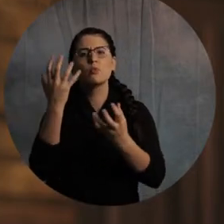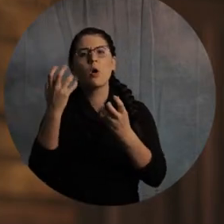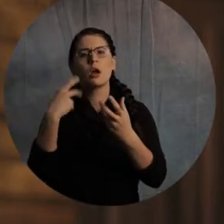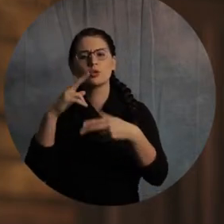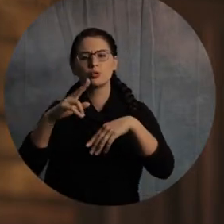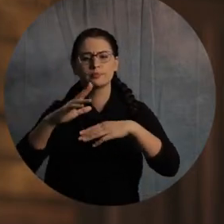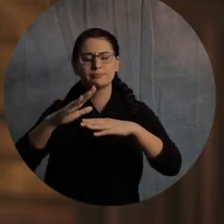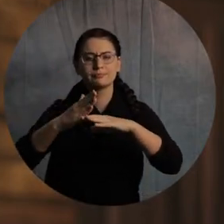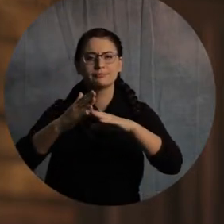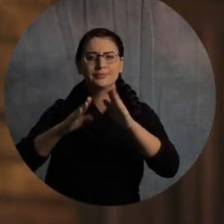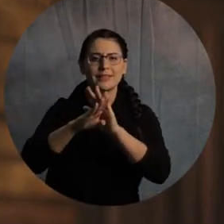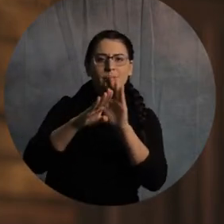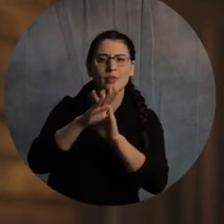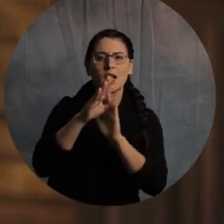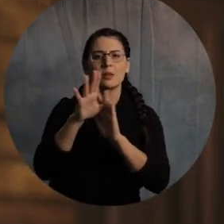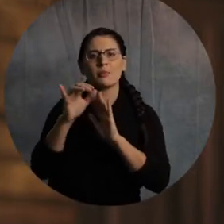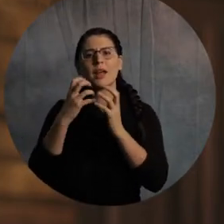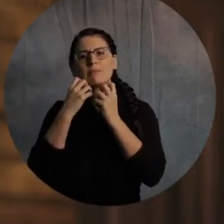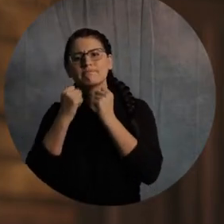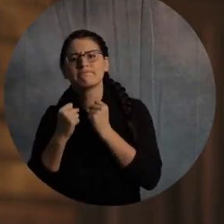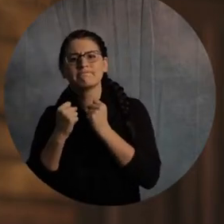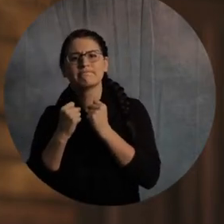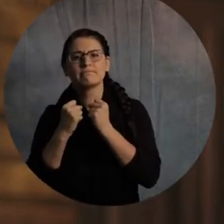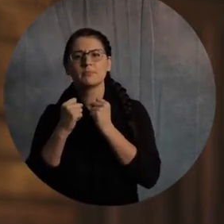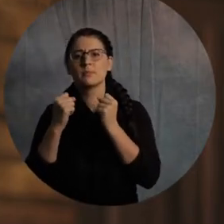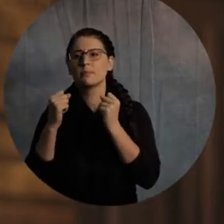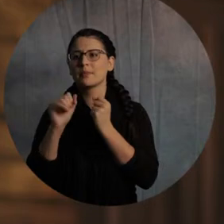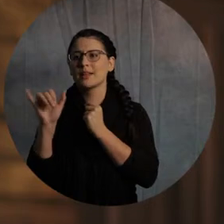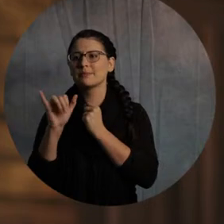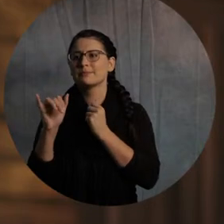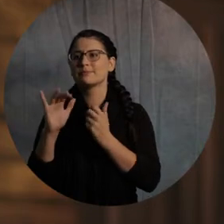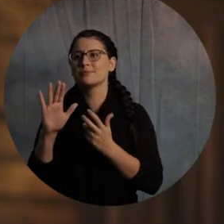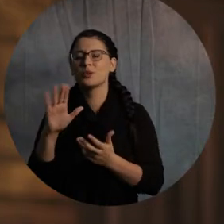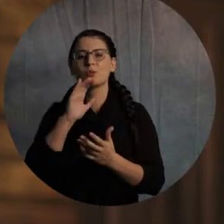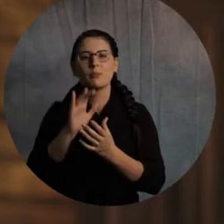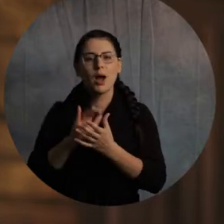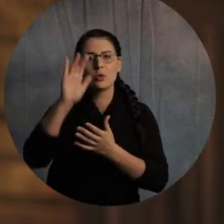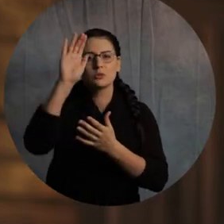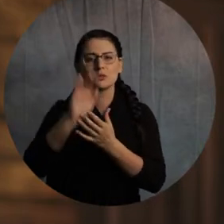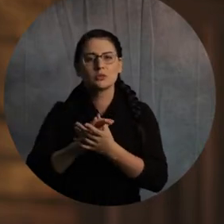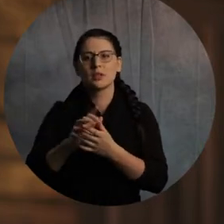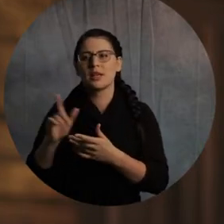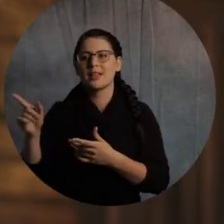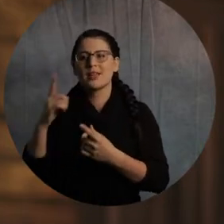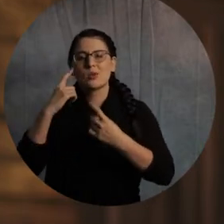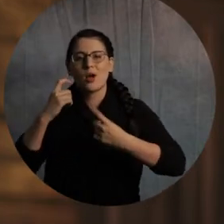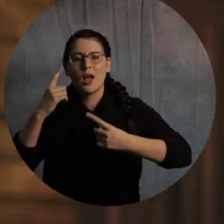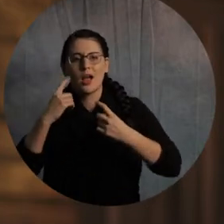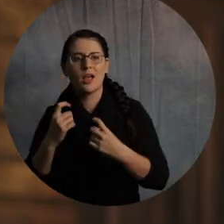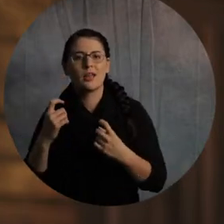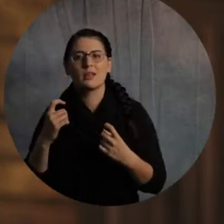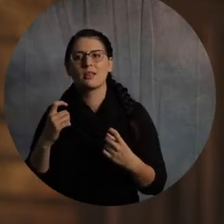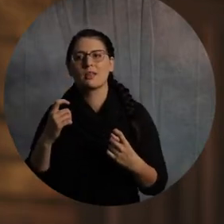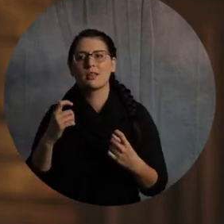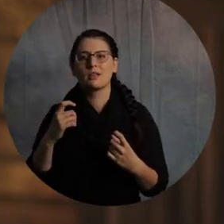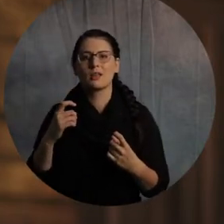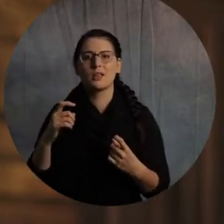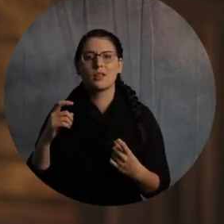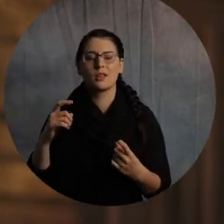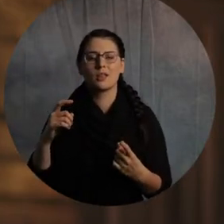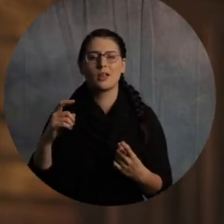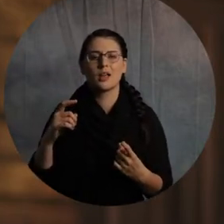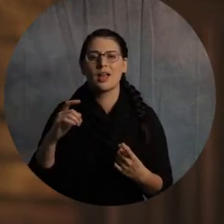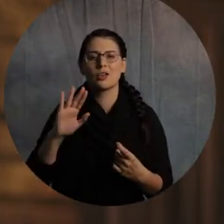I mean, where your spouse cries at your funeral, not over regret